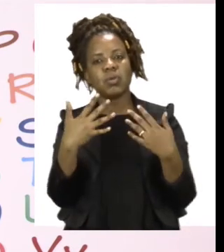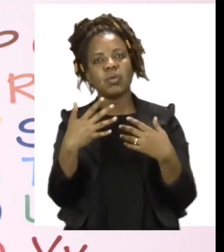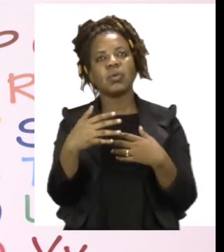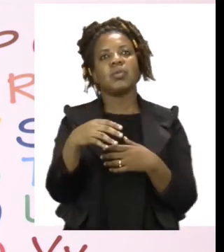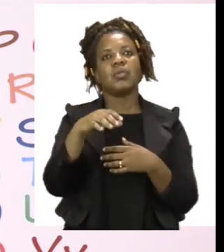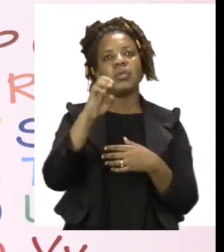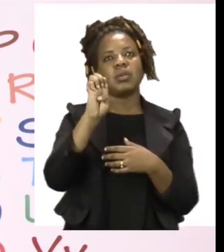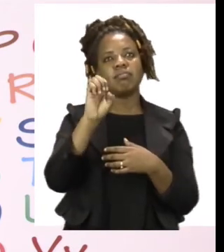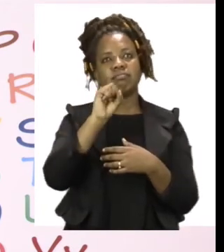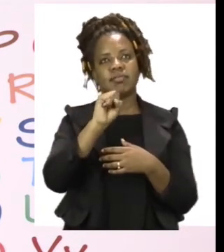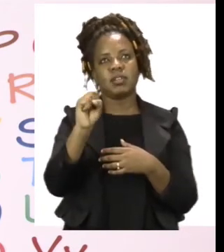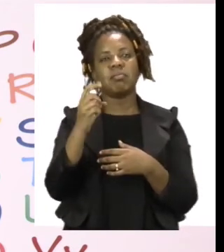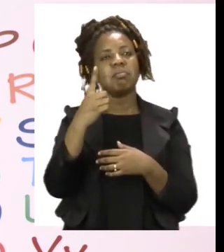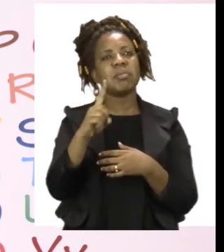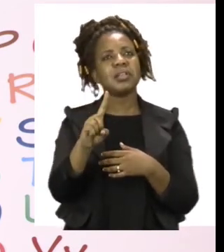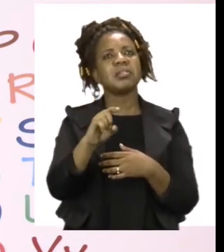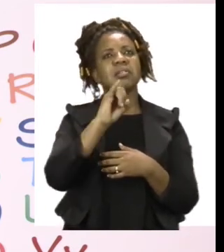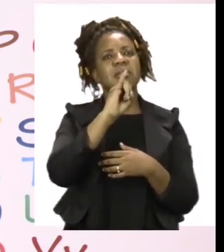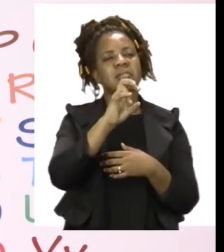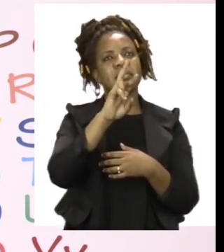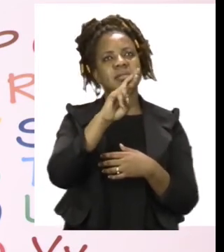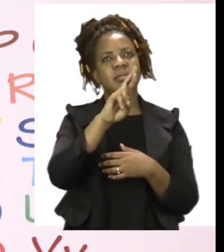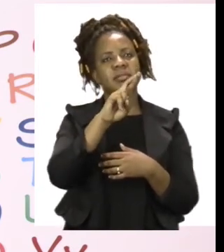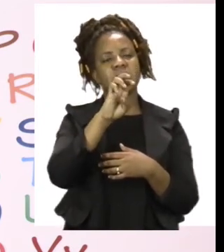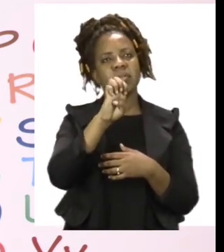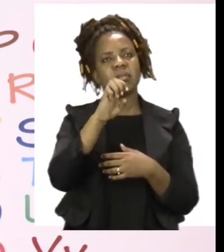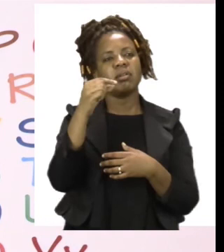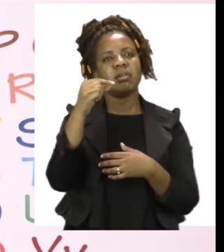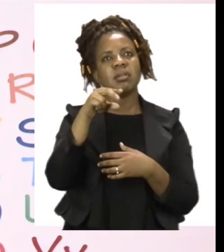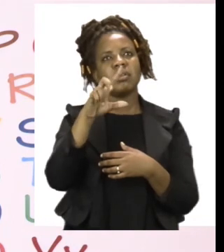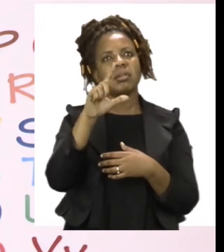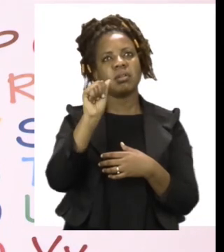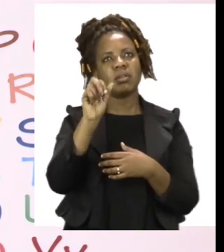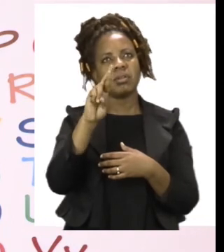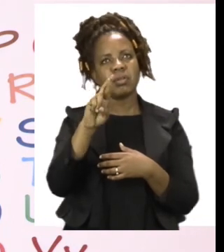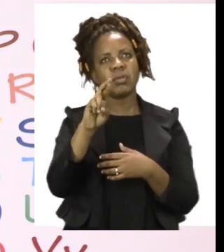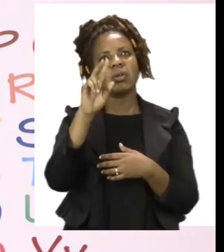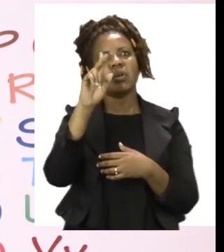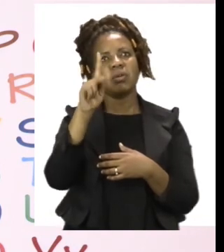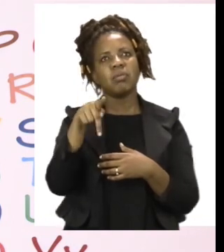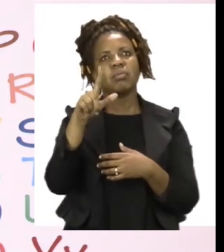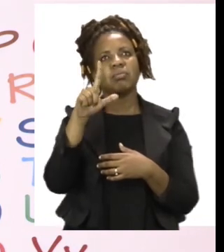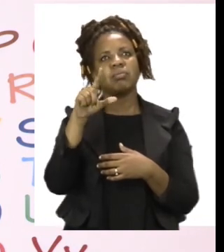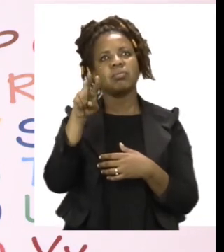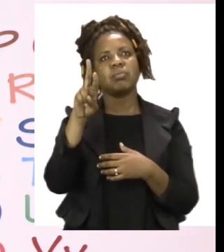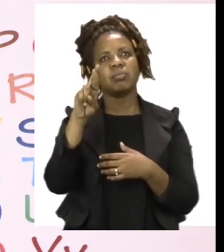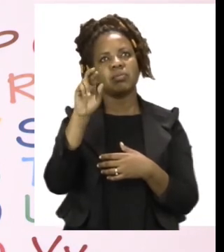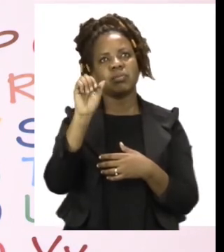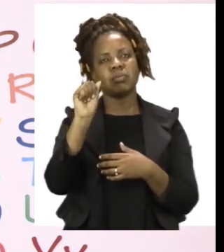actual pattern. So we are now going to do irregular plural nouns.